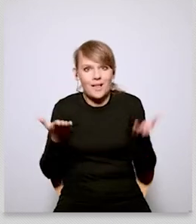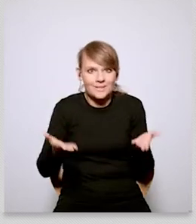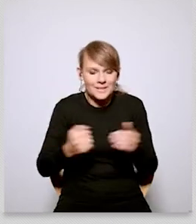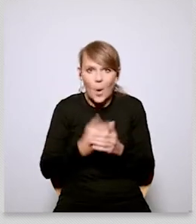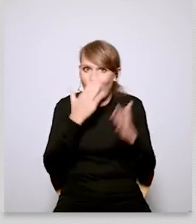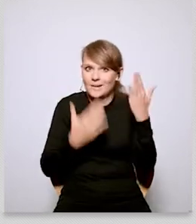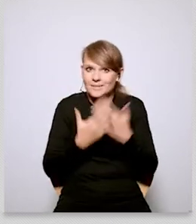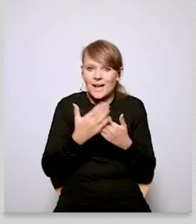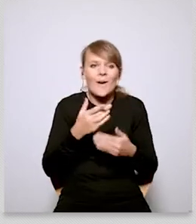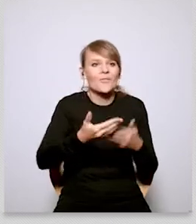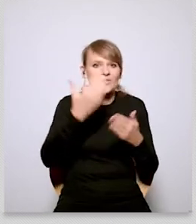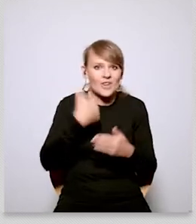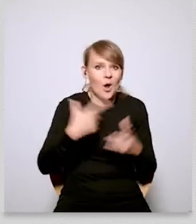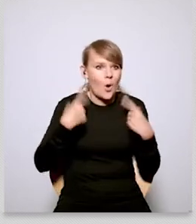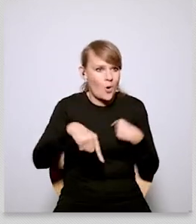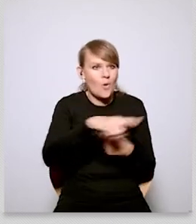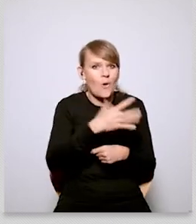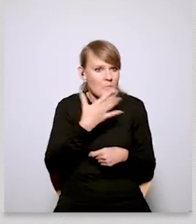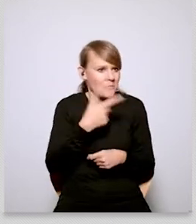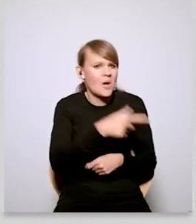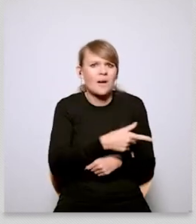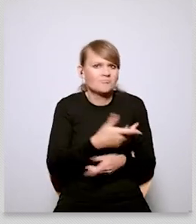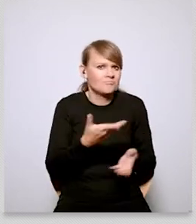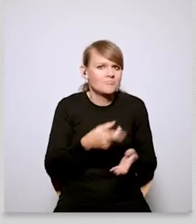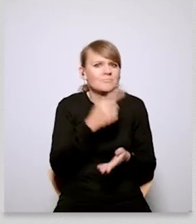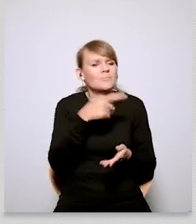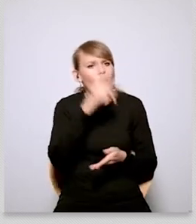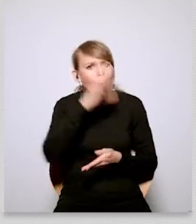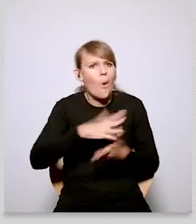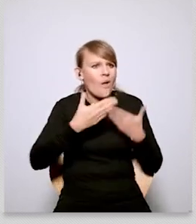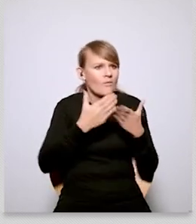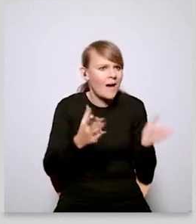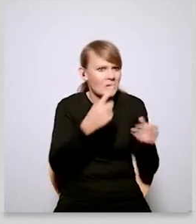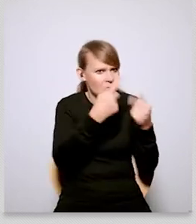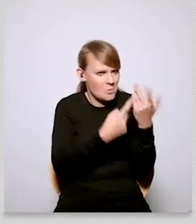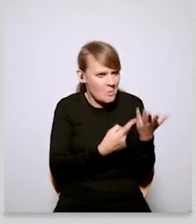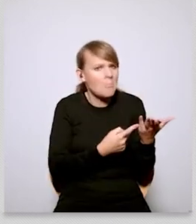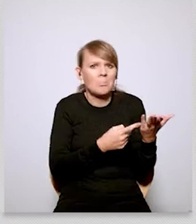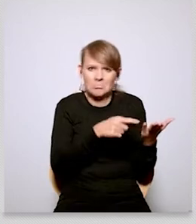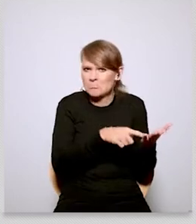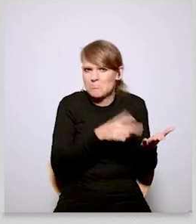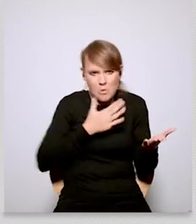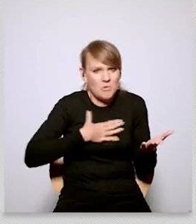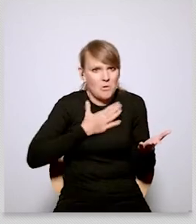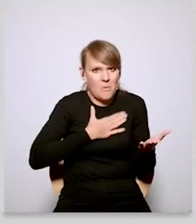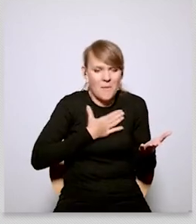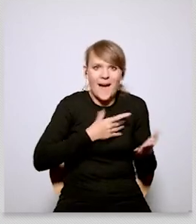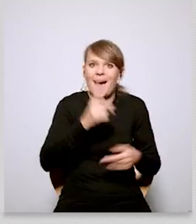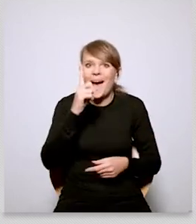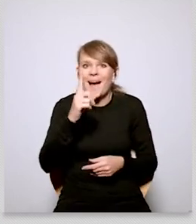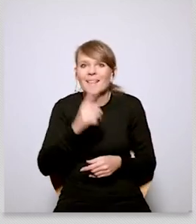was the same people who said that they were for the open society